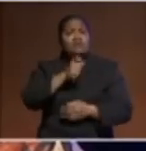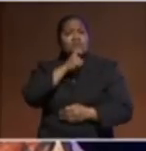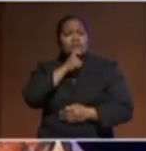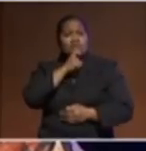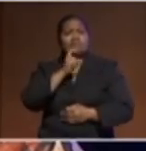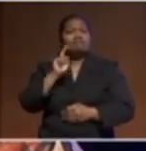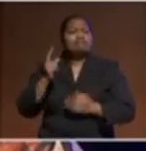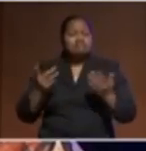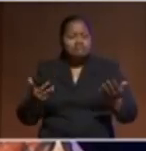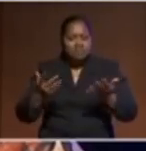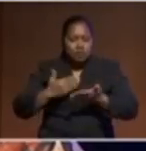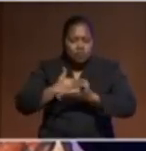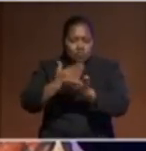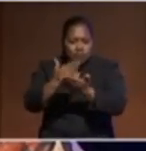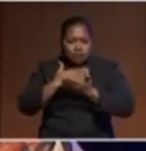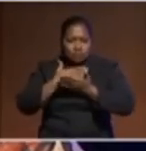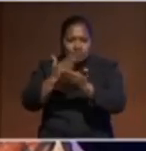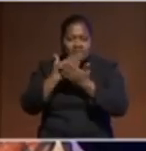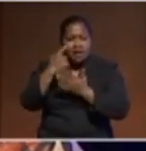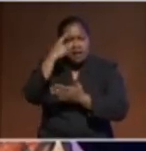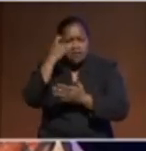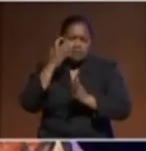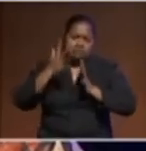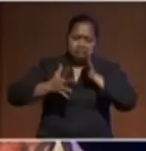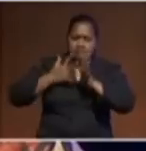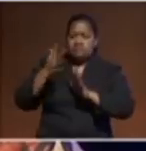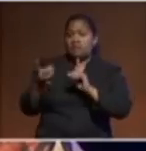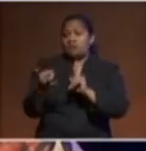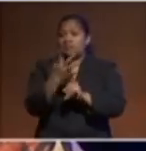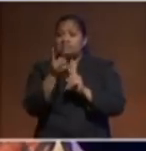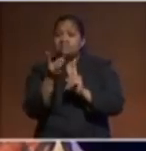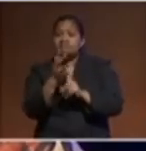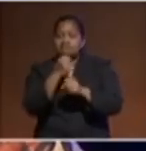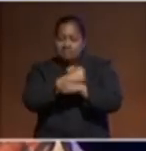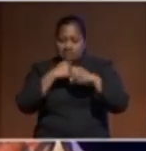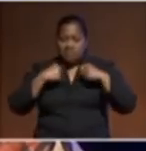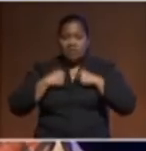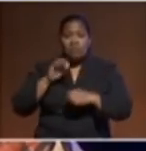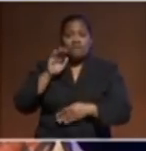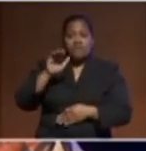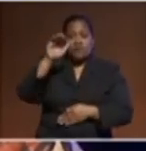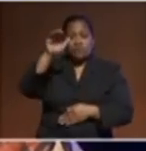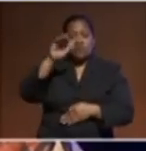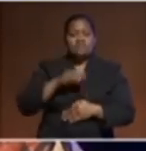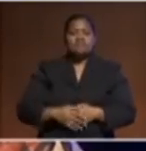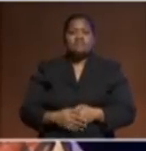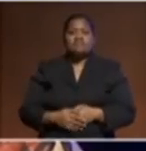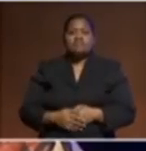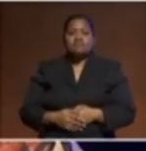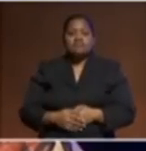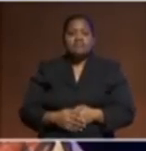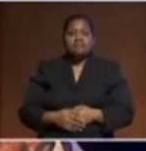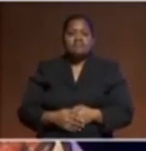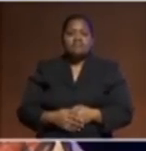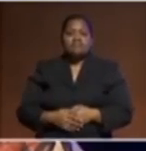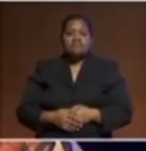and stories on an issue that is vital to our shared future and to my, and of course, dear to